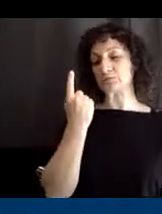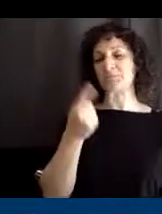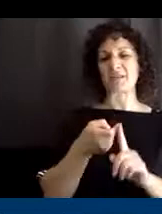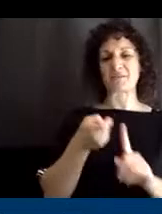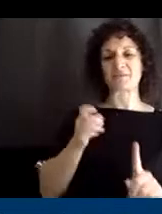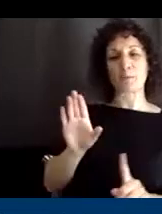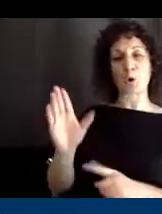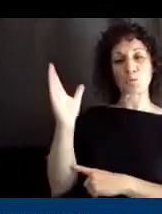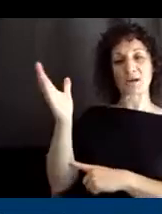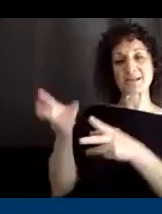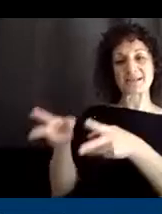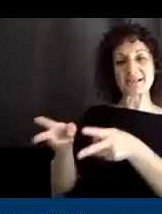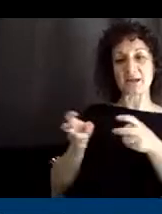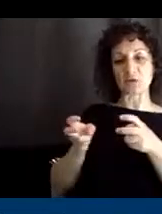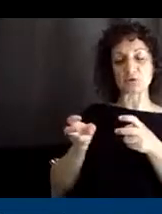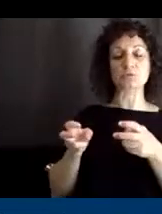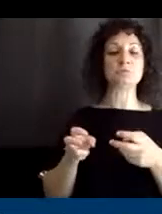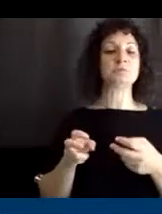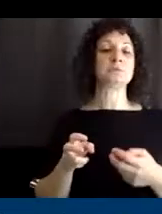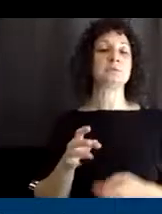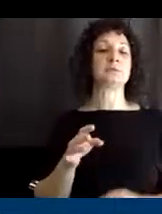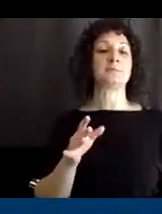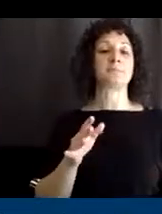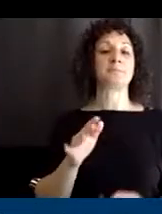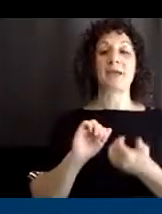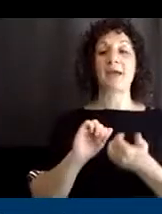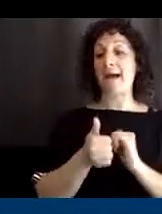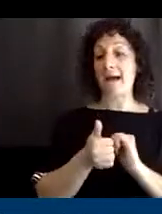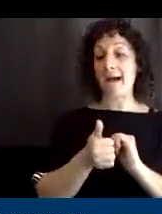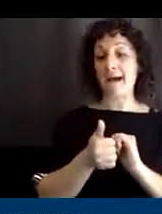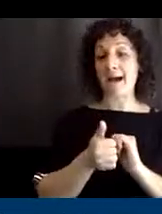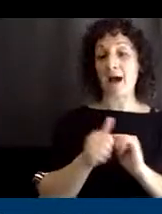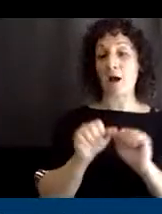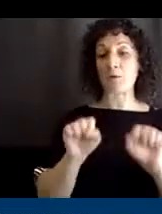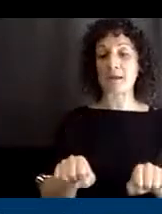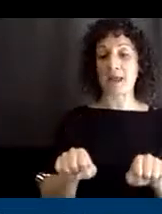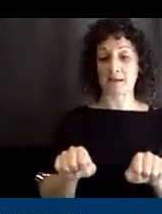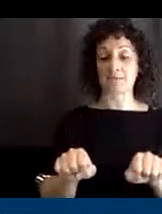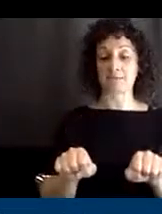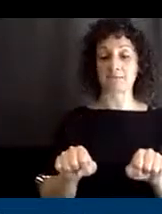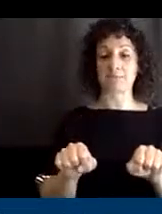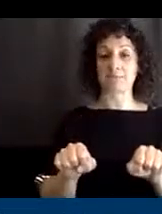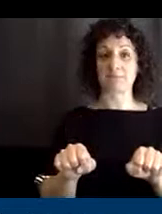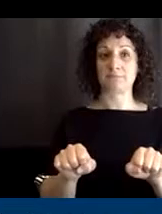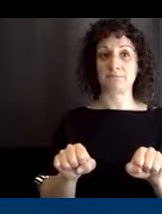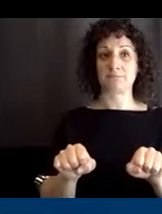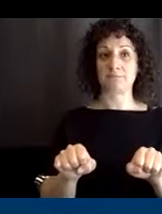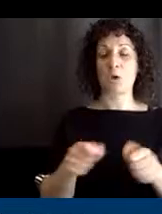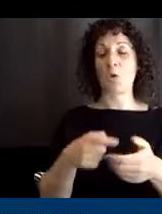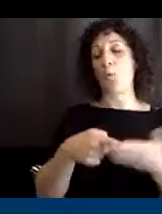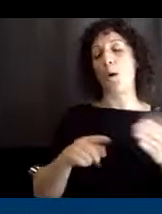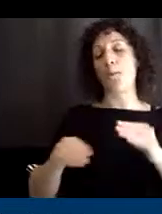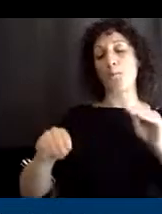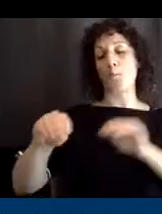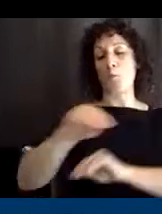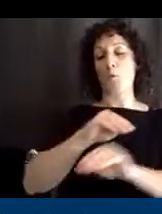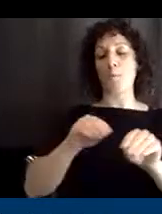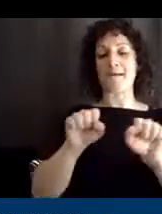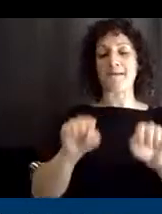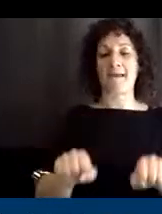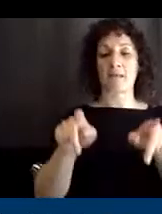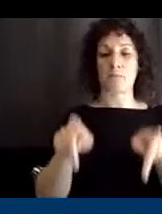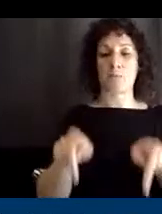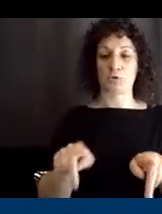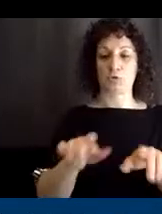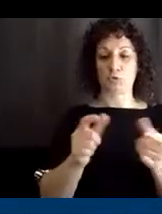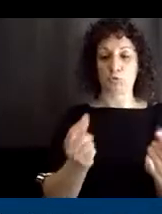presentation, are how are they able to move? What movements do they have control of? What actions are needed